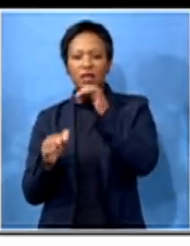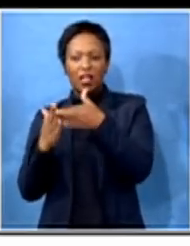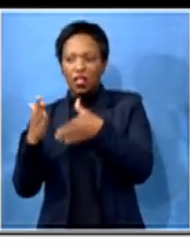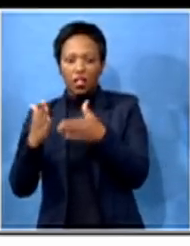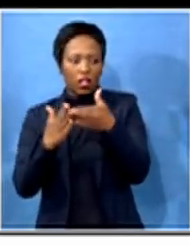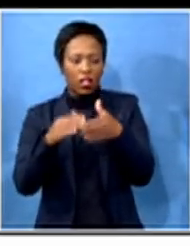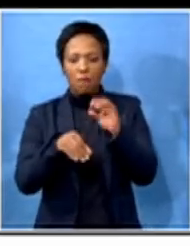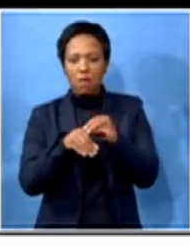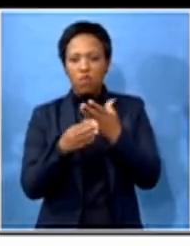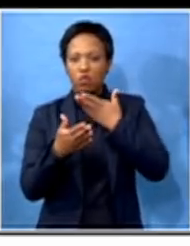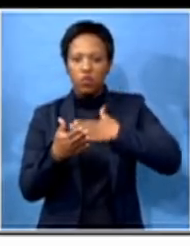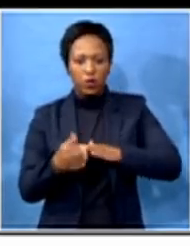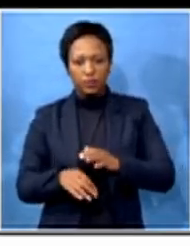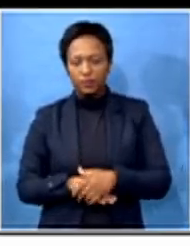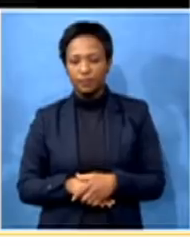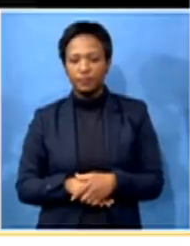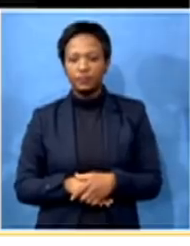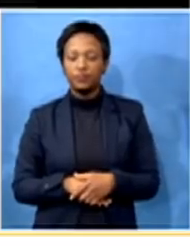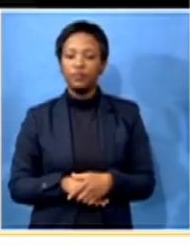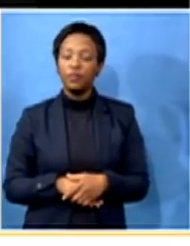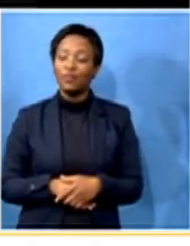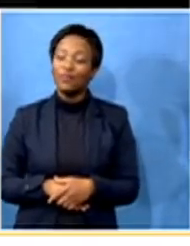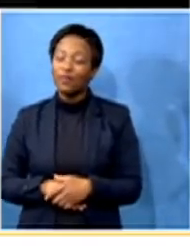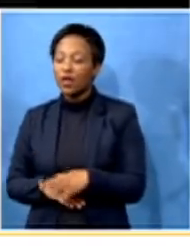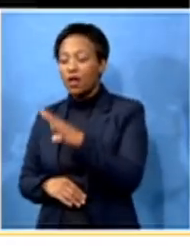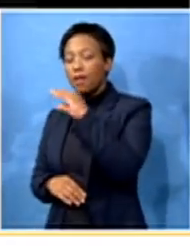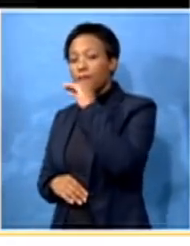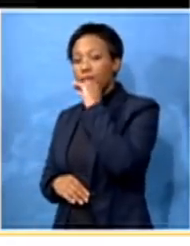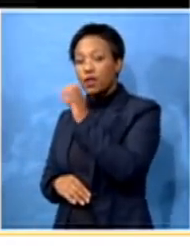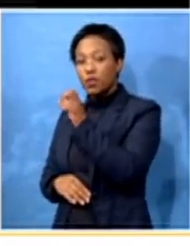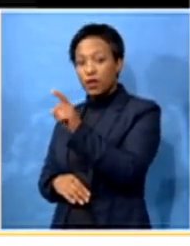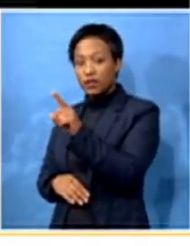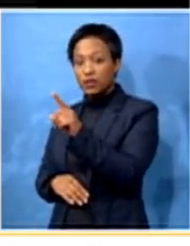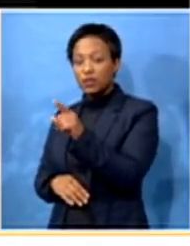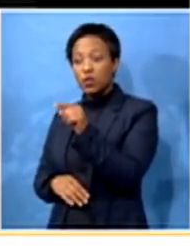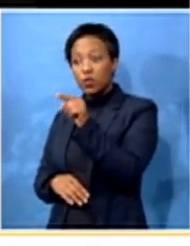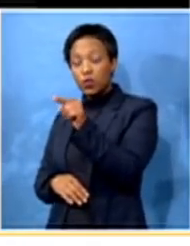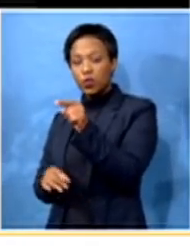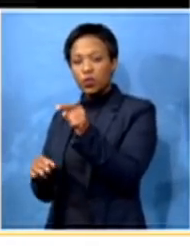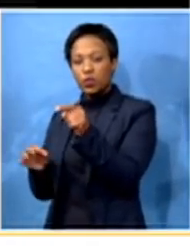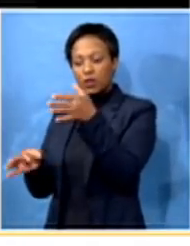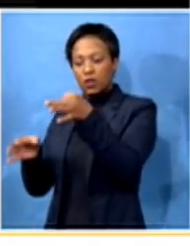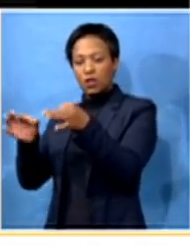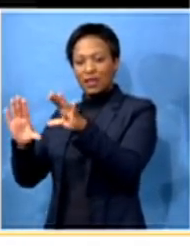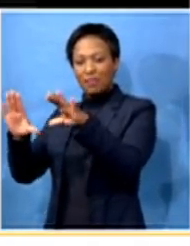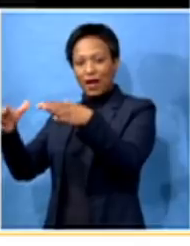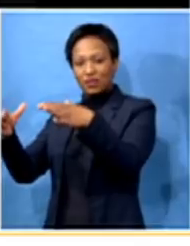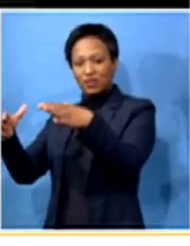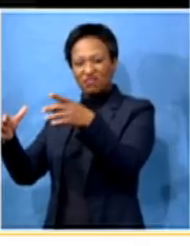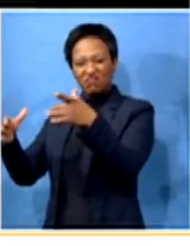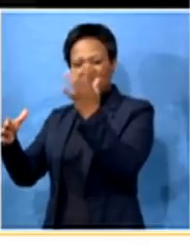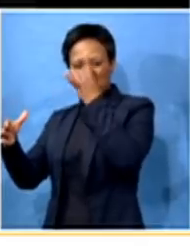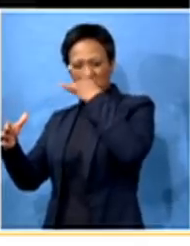on either side. So in other words, you as a party don't care about